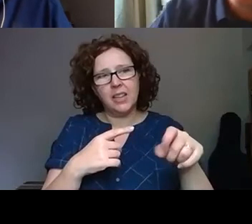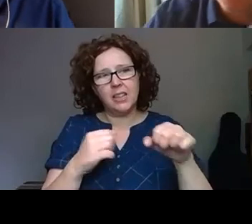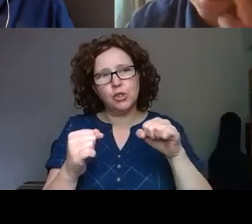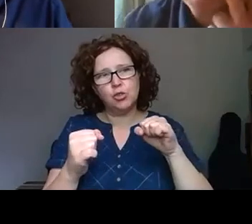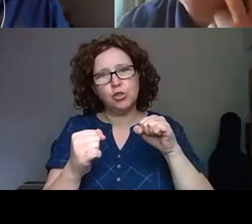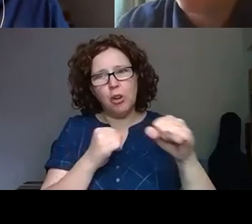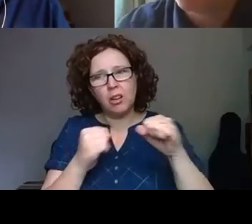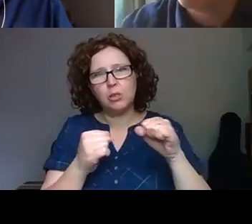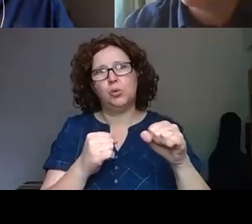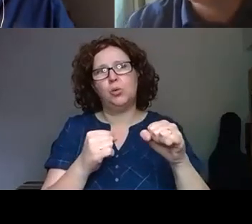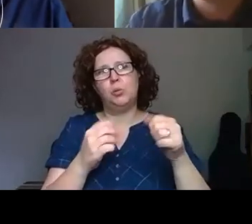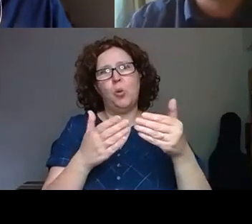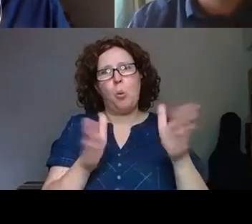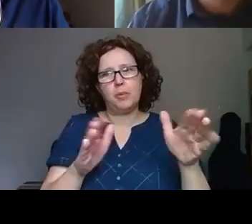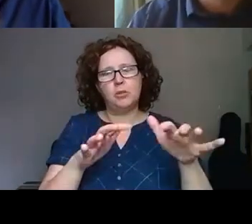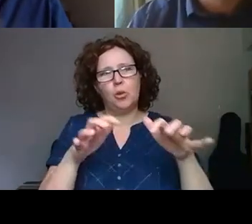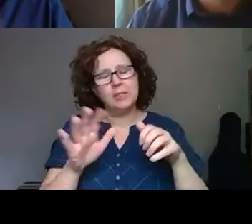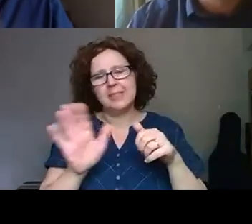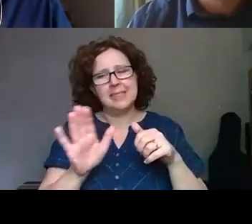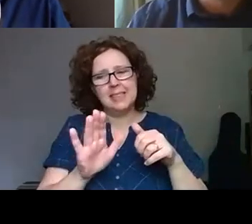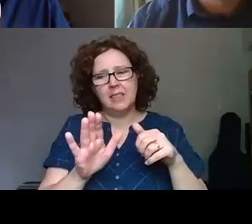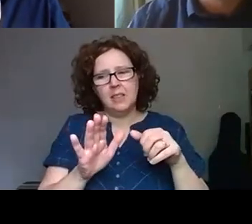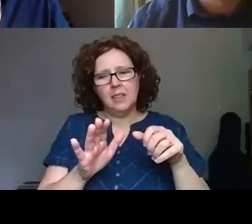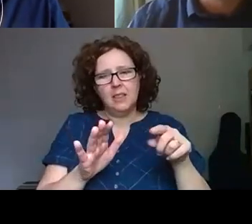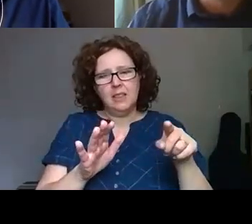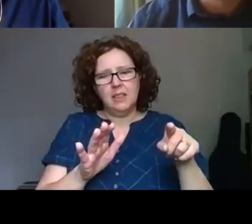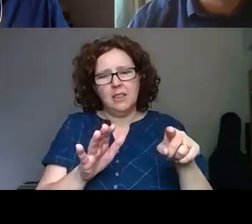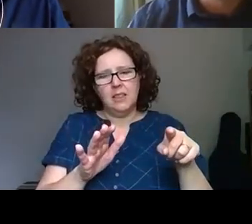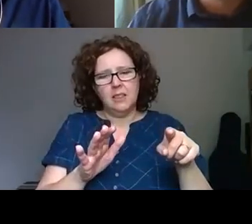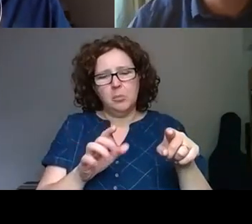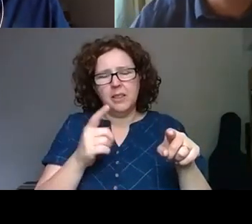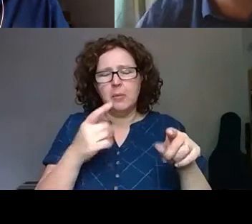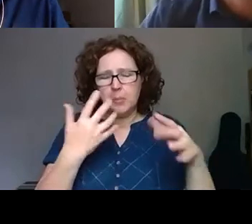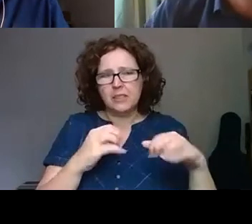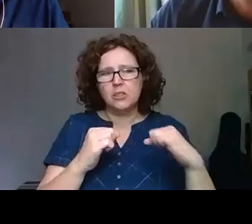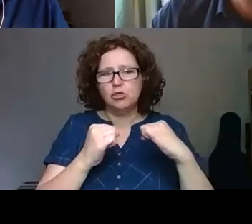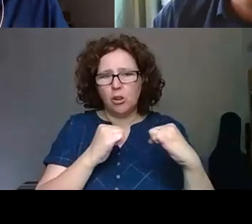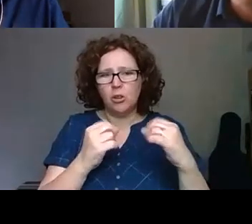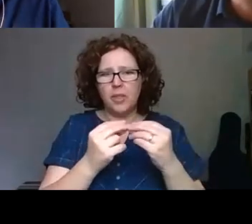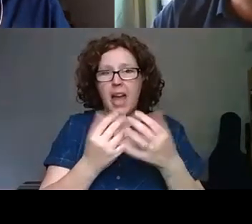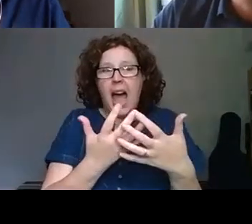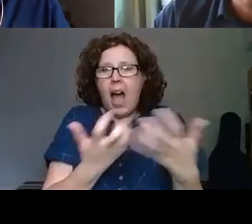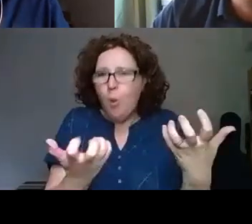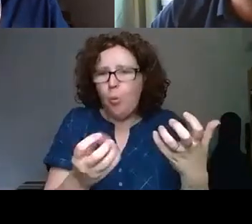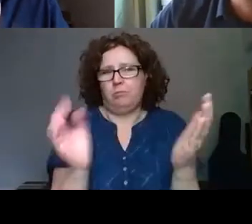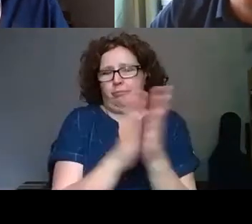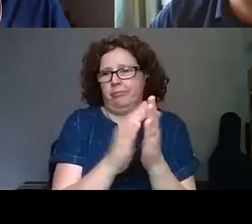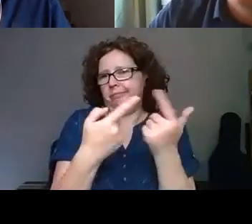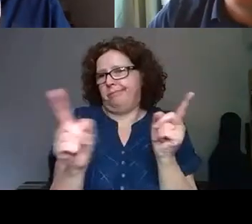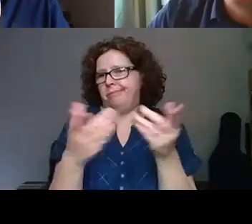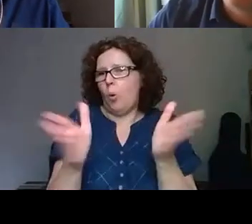seen and have their content out there in the world, but have perhaps struggled with the process of getting it out there and making it accessible.